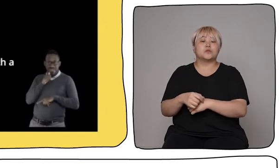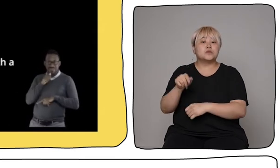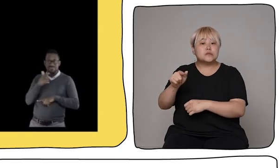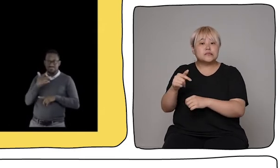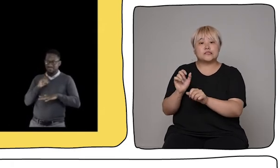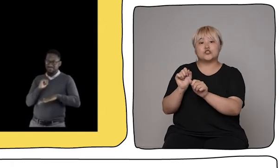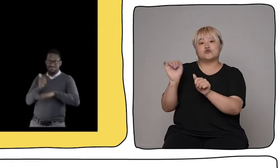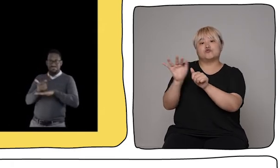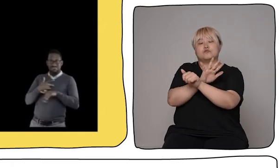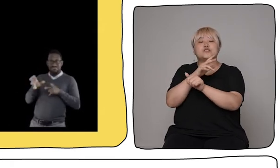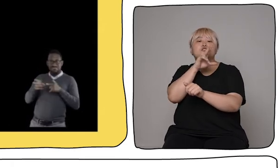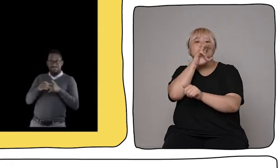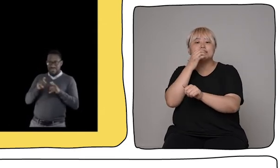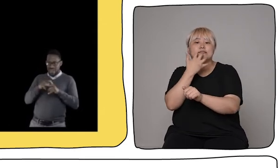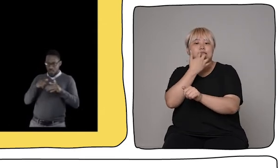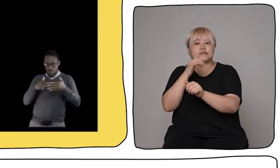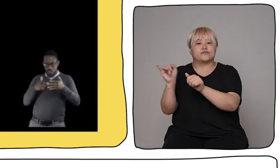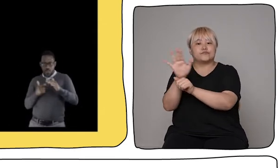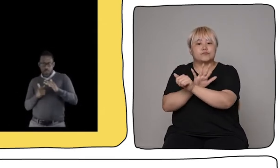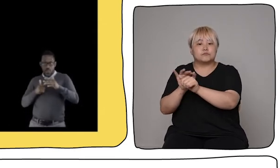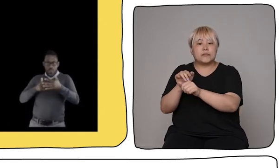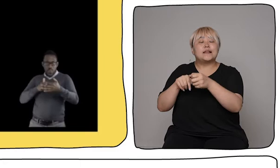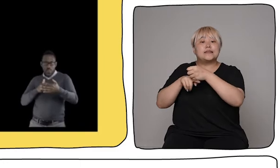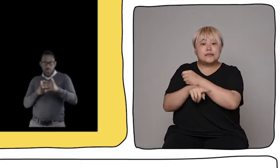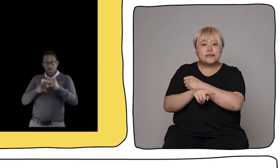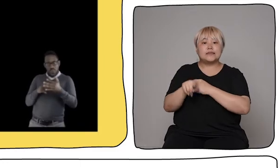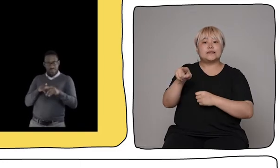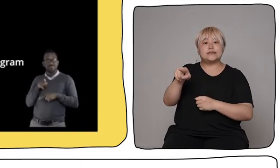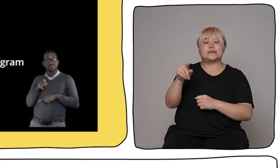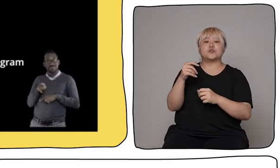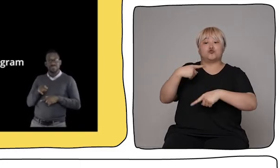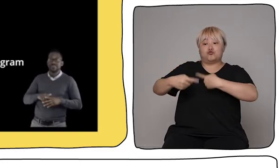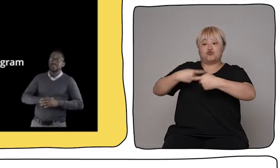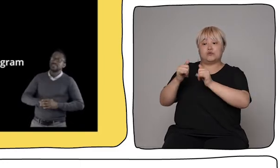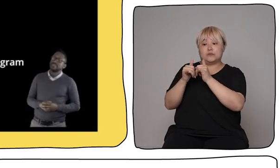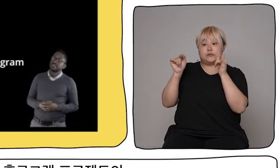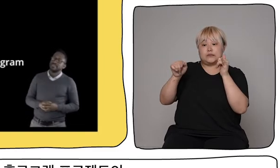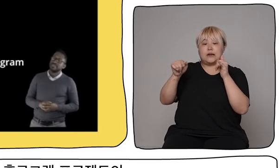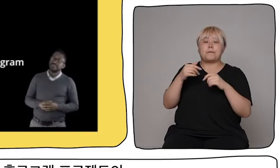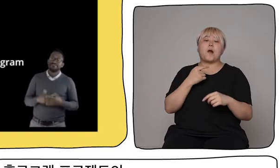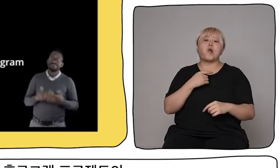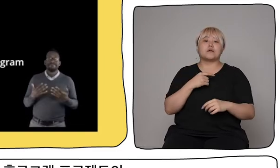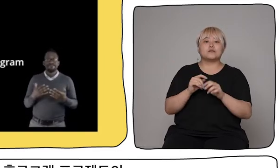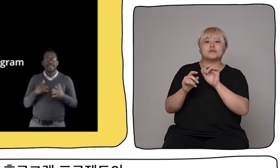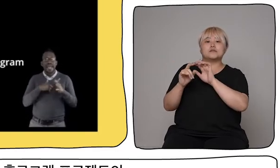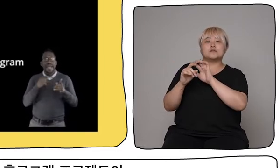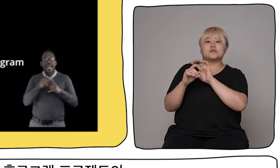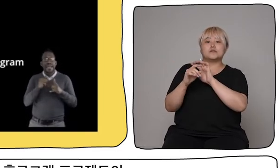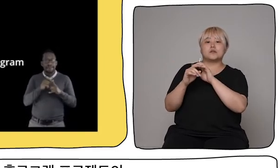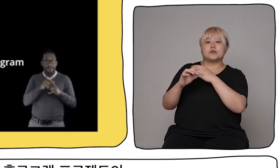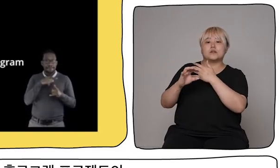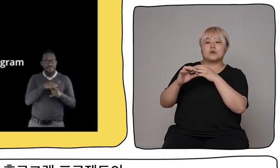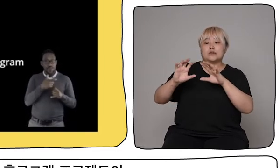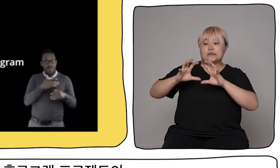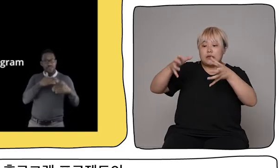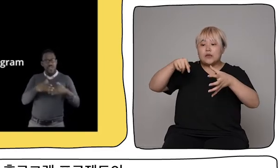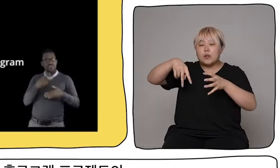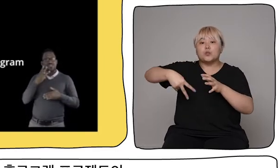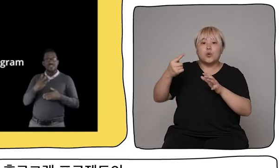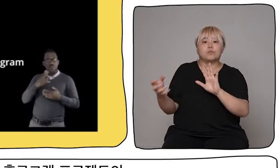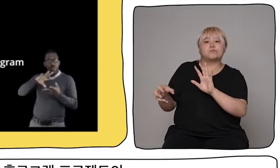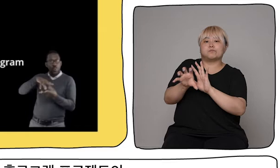This is the setup for recording a virtual hologram performance by Nadeem. So here is the app that we made for